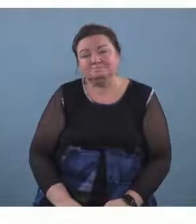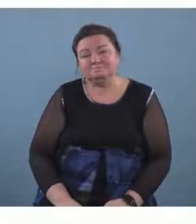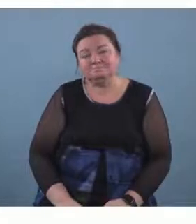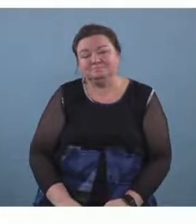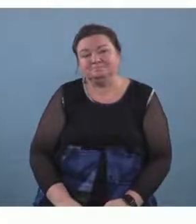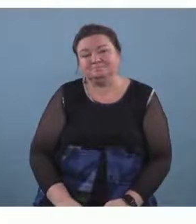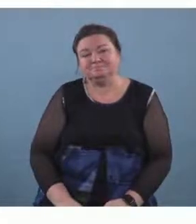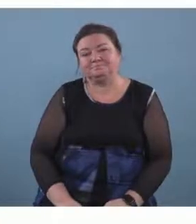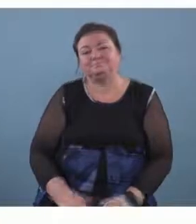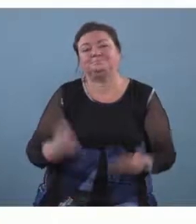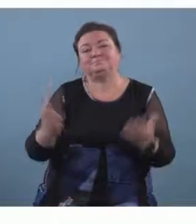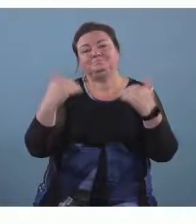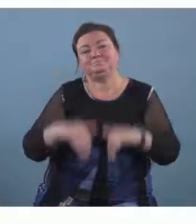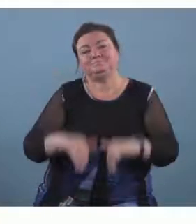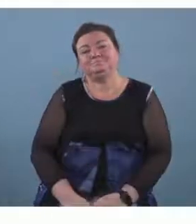on the next slide